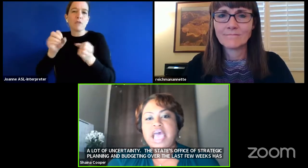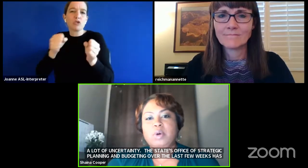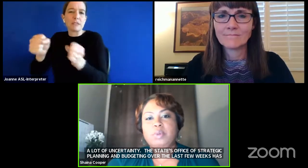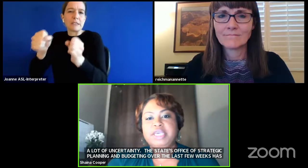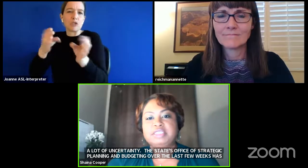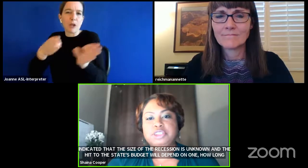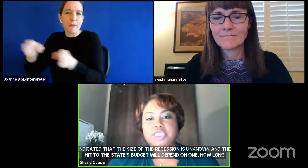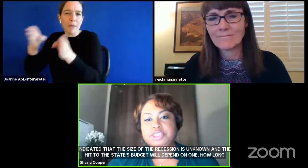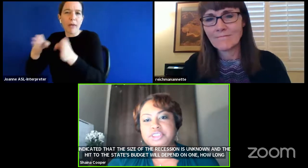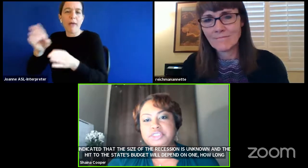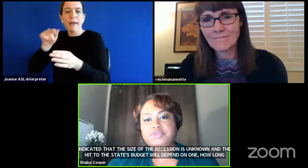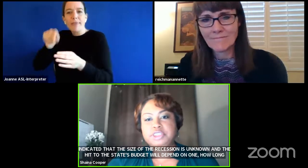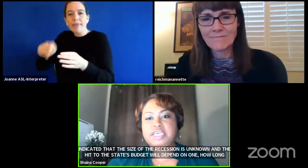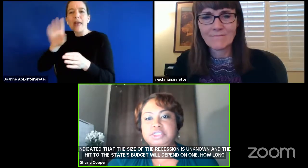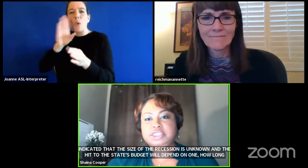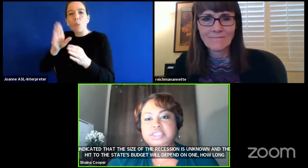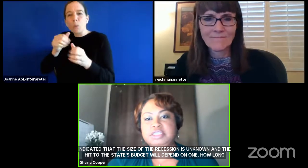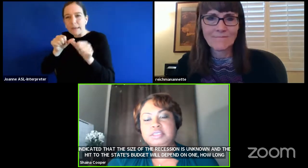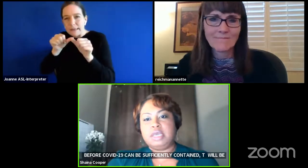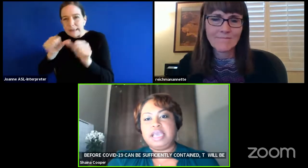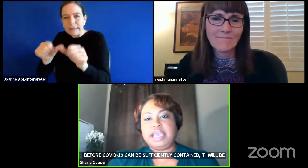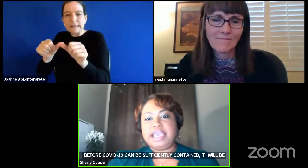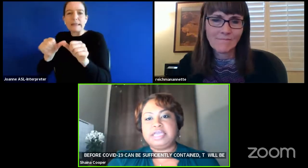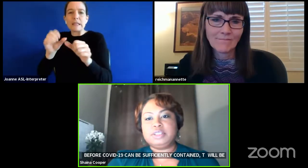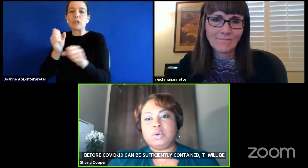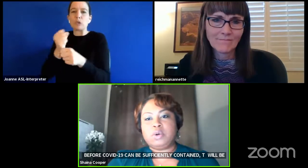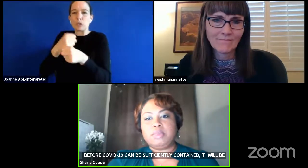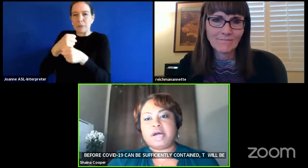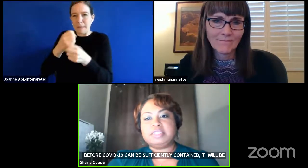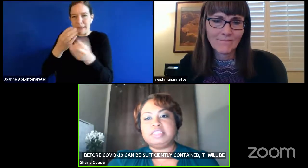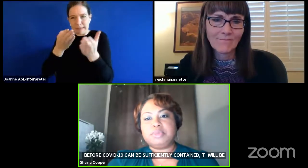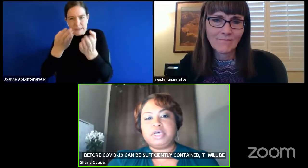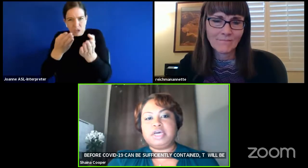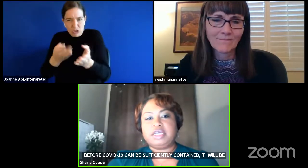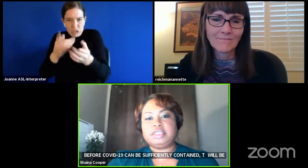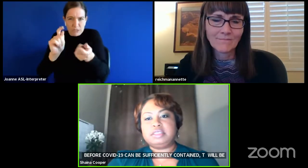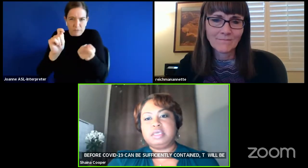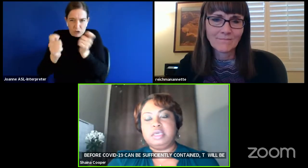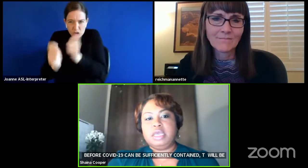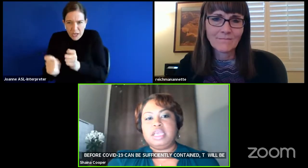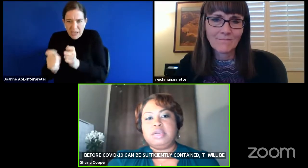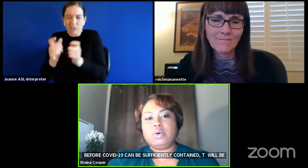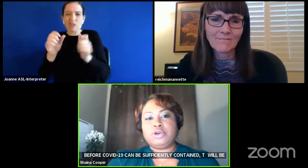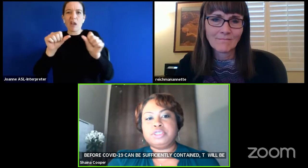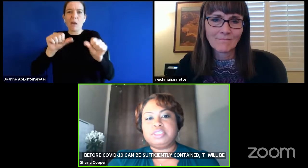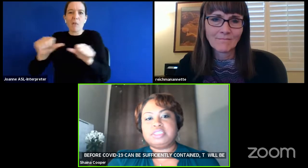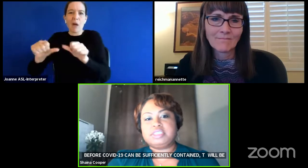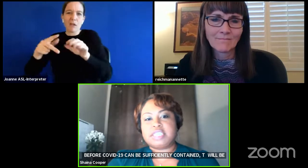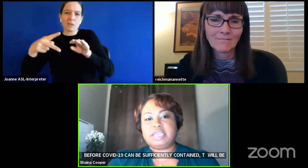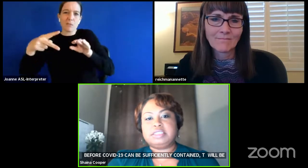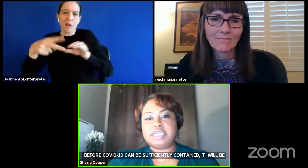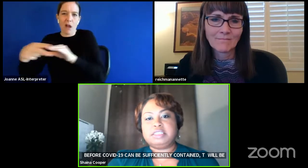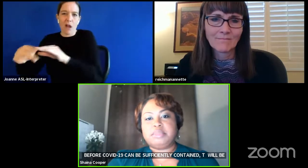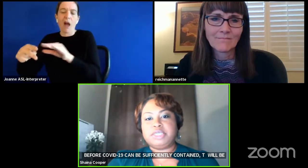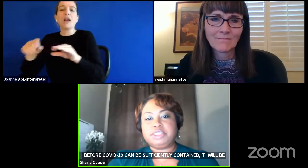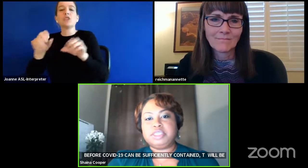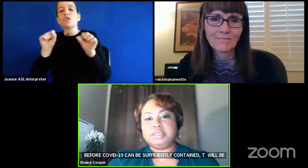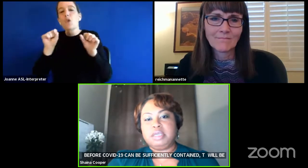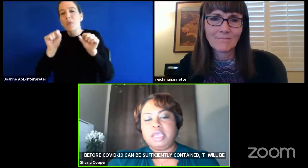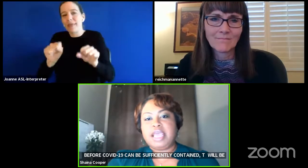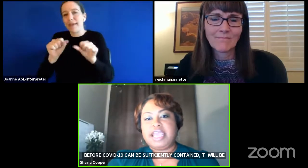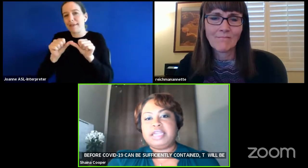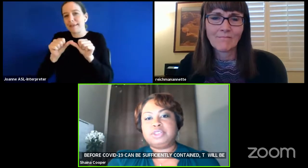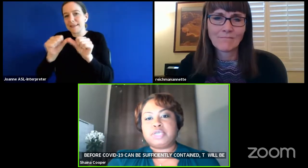and will make suggestions for changes and or possible cuts in order to sustain the state's